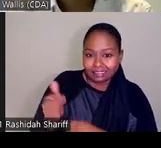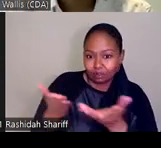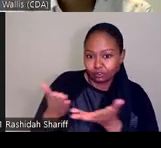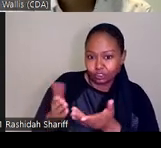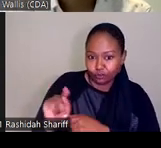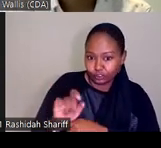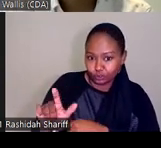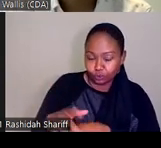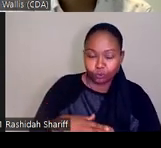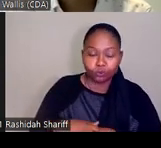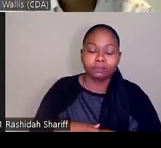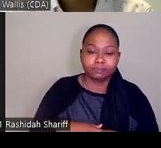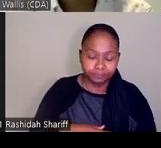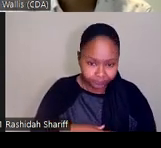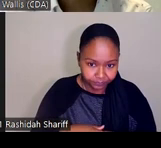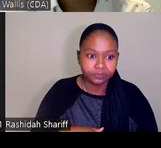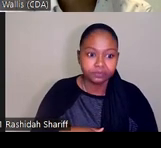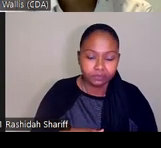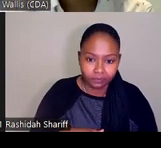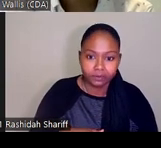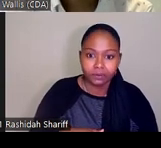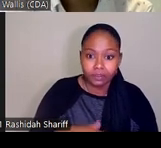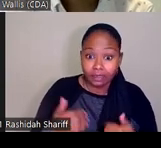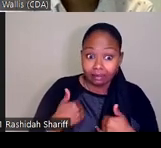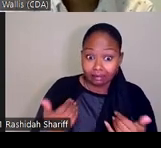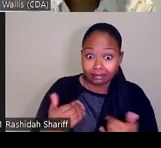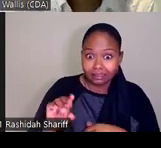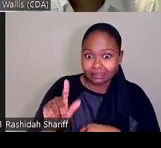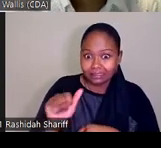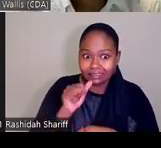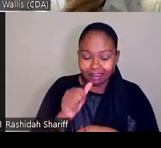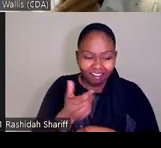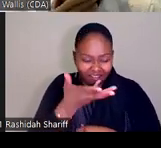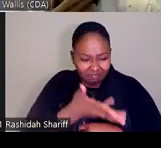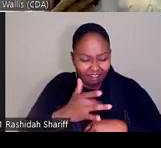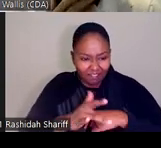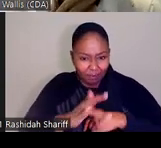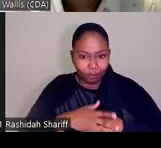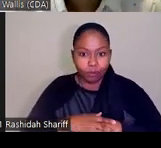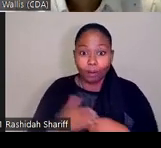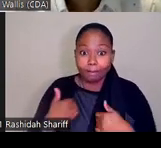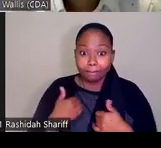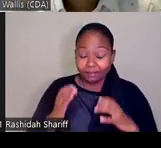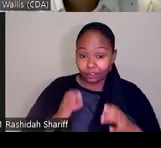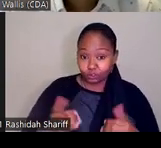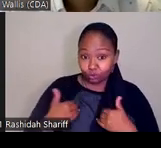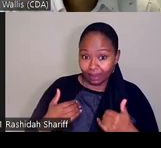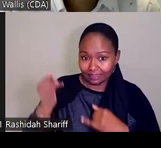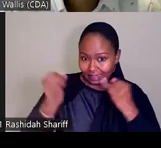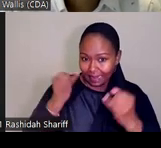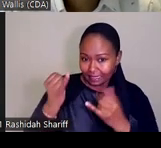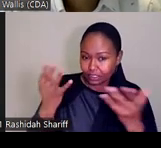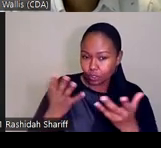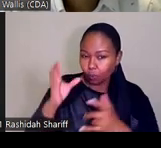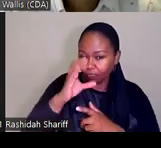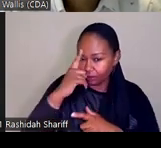So we don't provide takeaways or other insights. It says data at your fingertips. But if a consumer has an idea of what types of data that they're looking for and